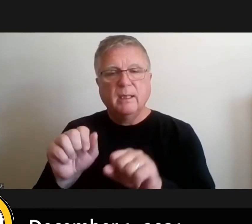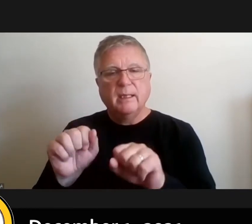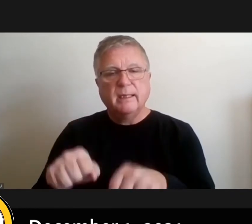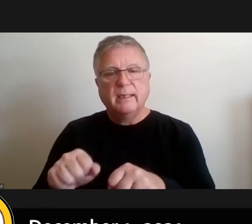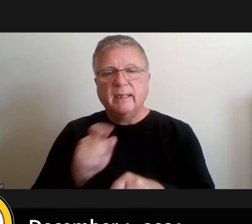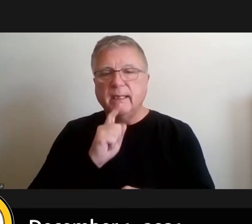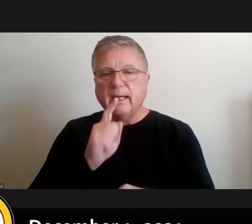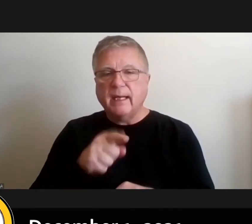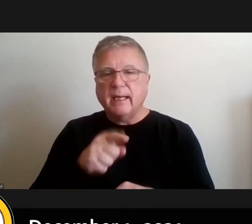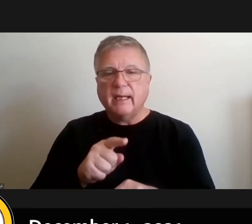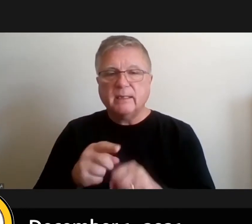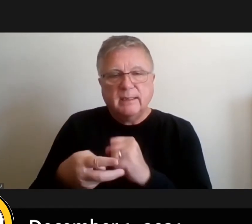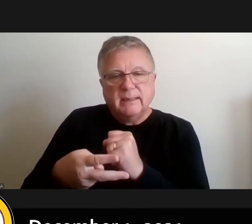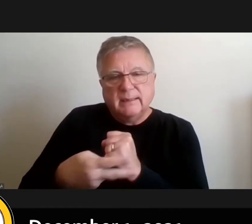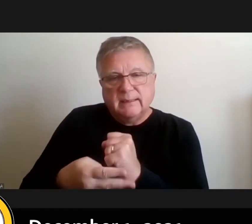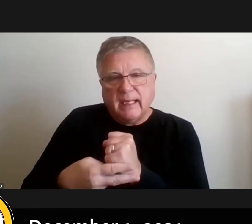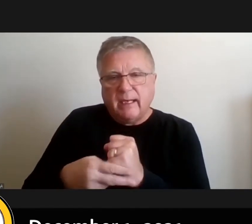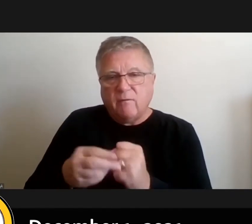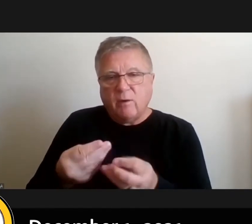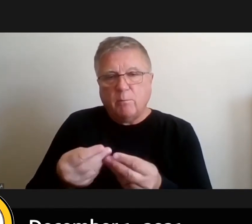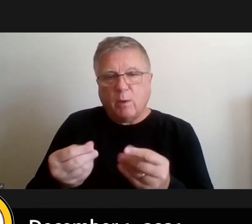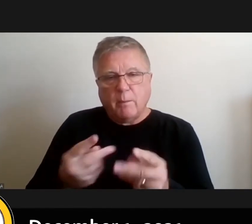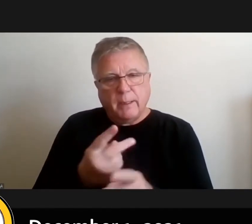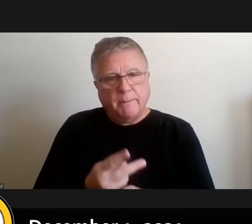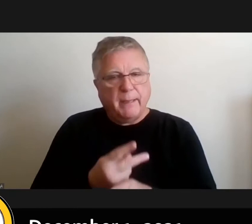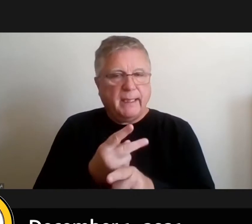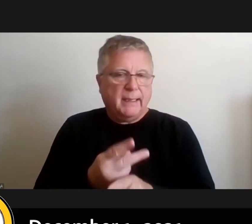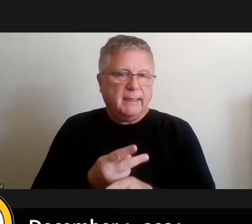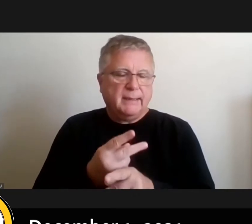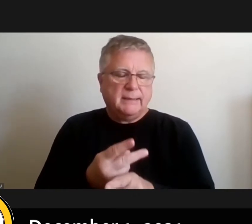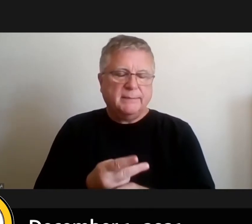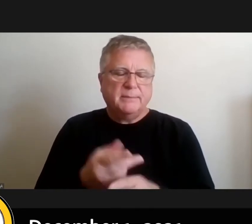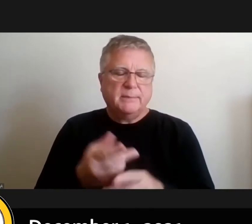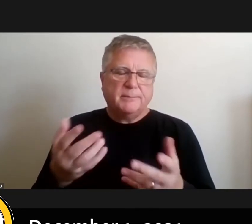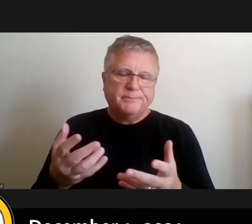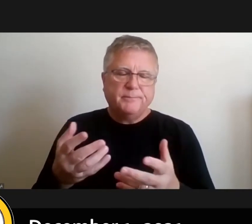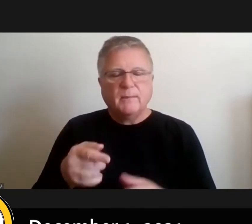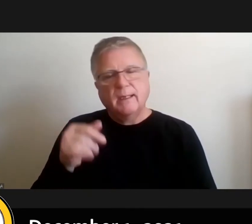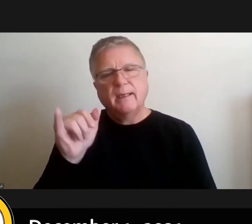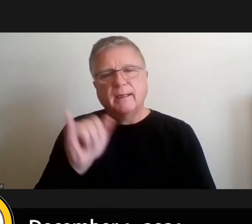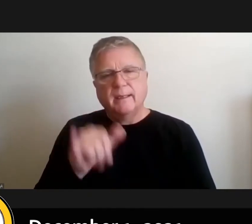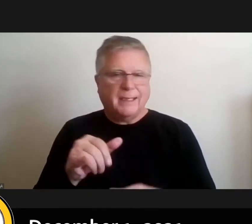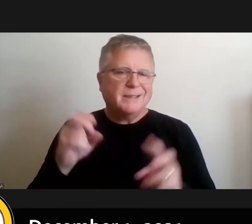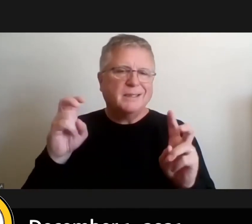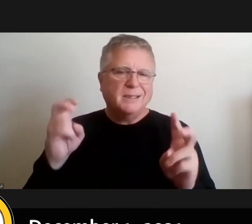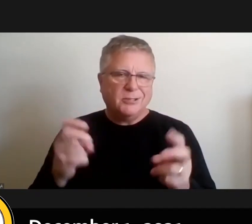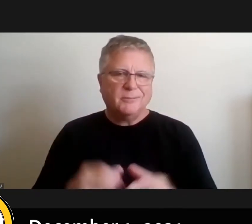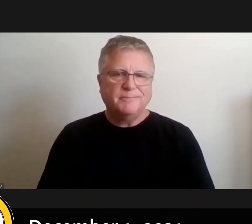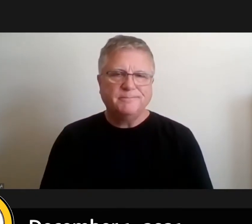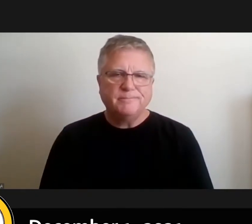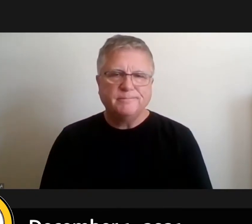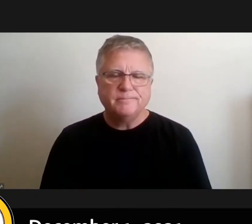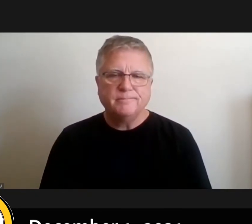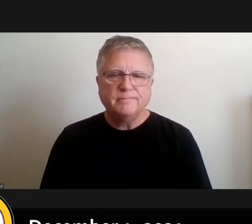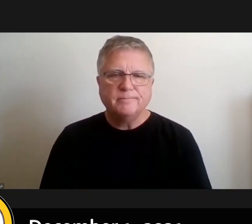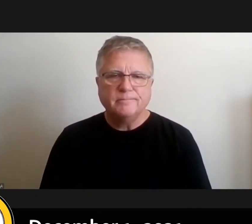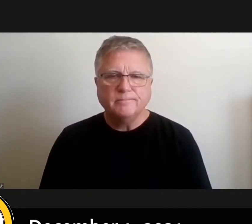save on property maintenance so which is an issue okay thank